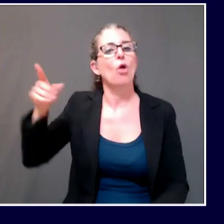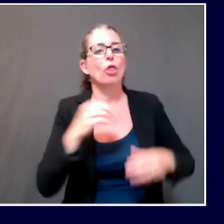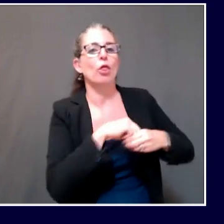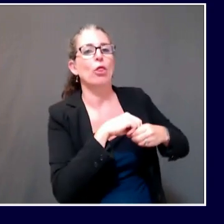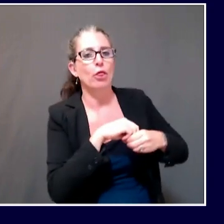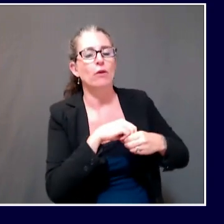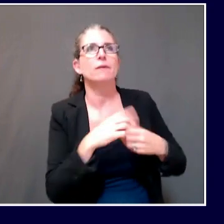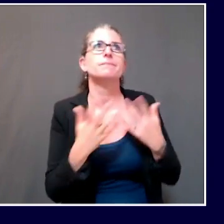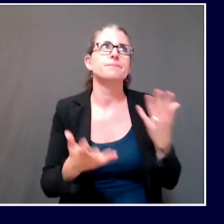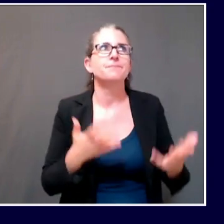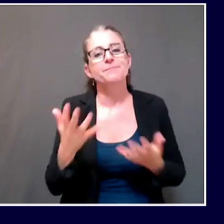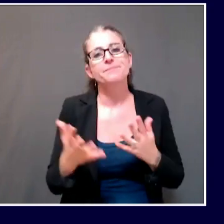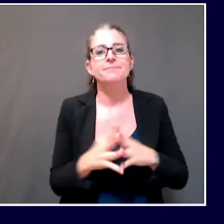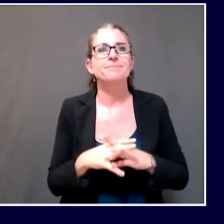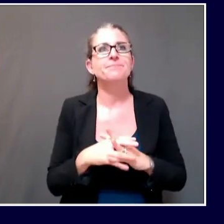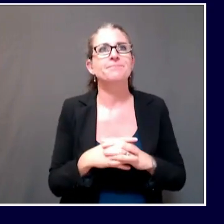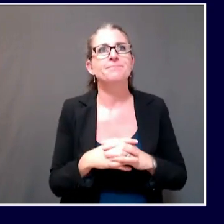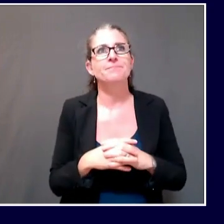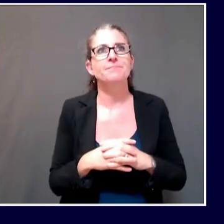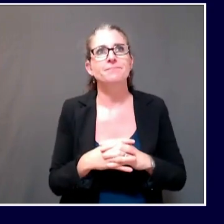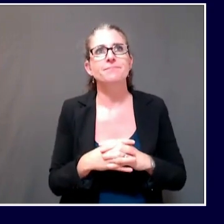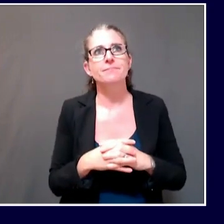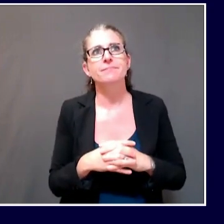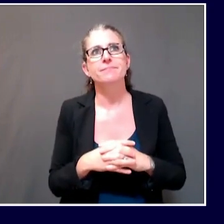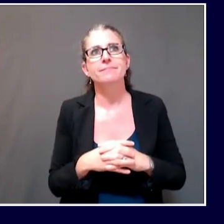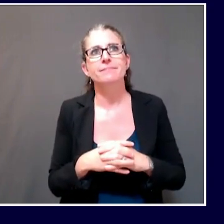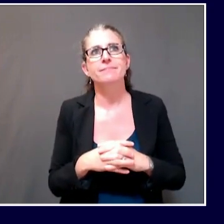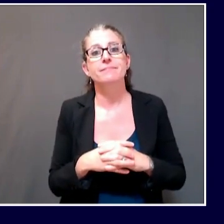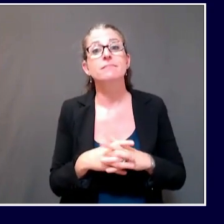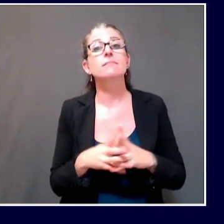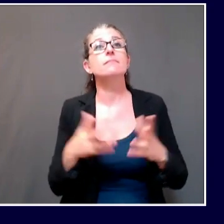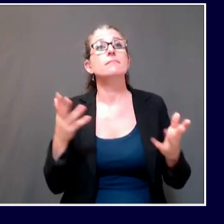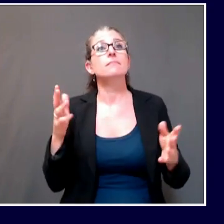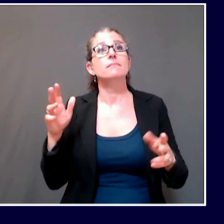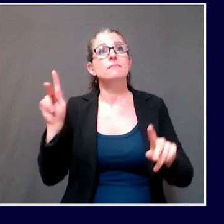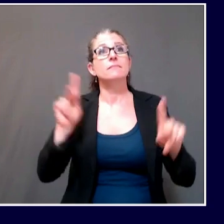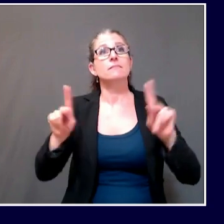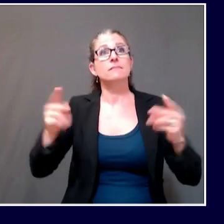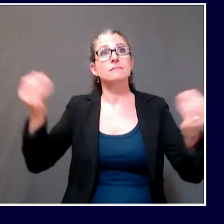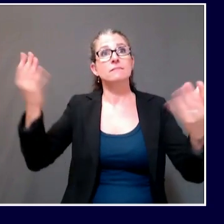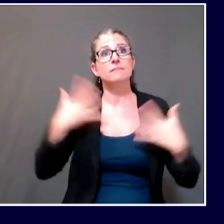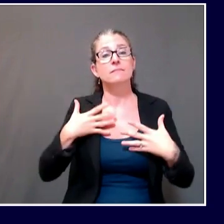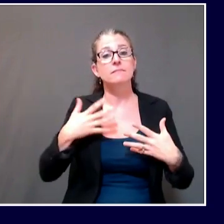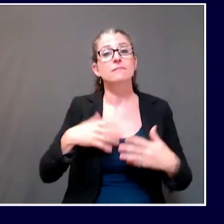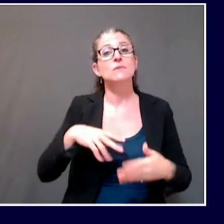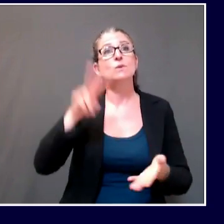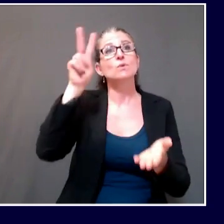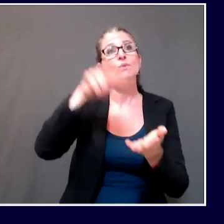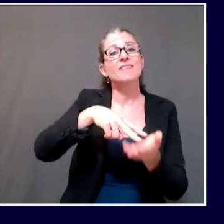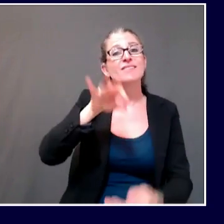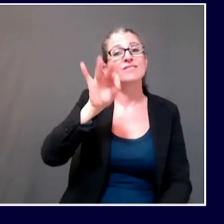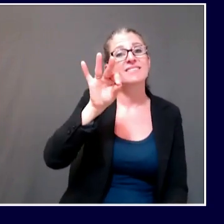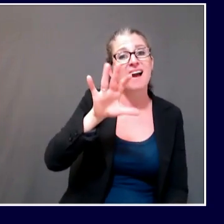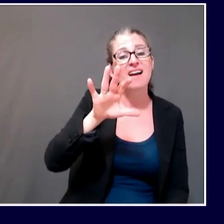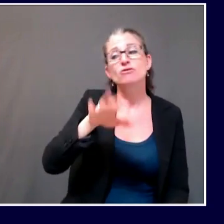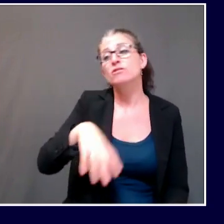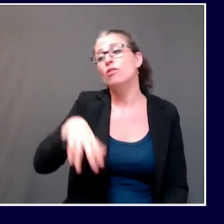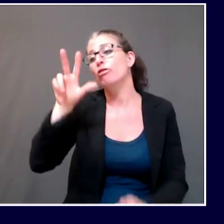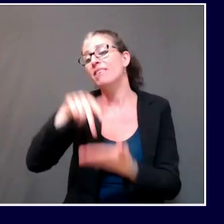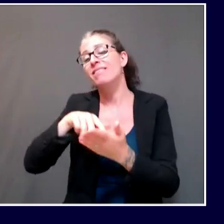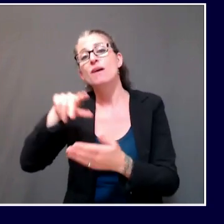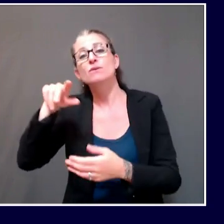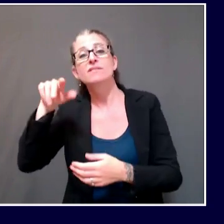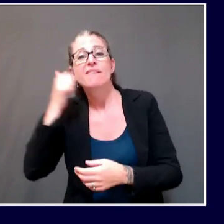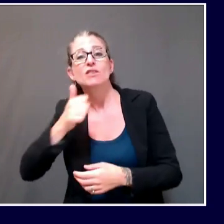reporting or getting reports of anywhere from 2,900 to over 3,000 tests per day. So there are some factors that have changed